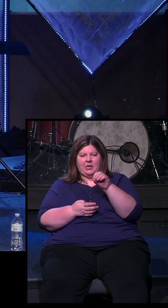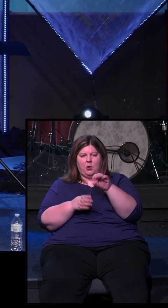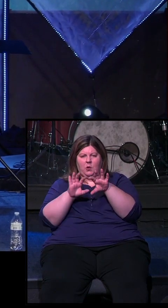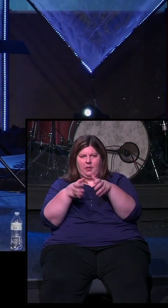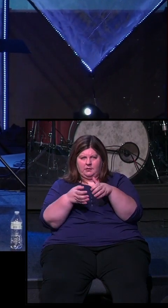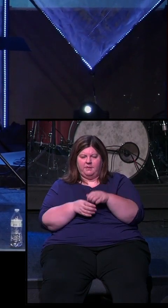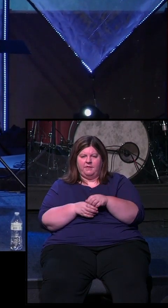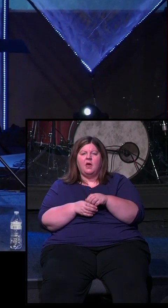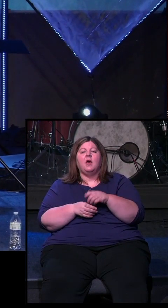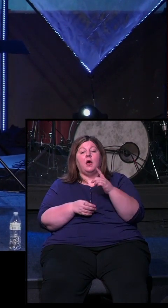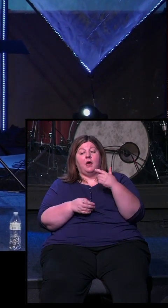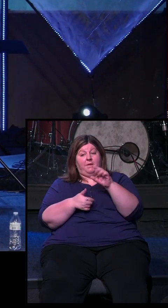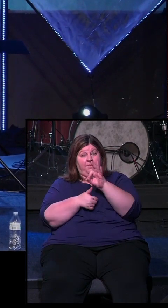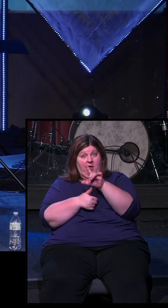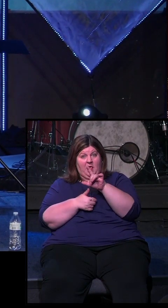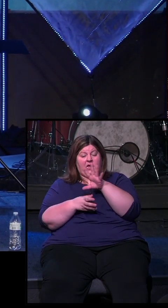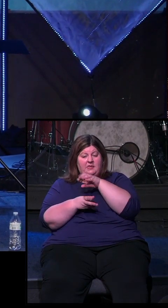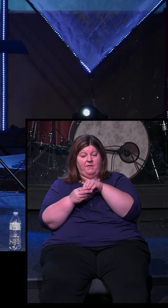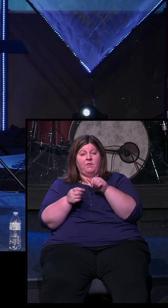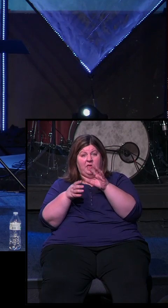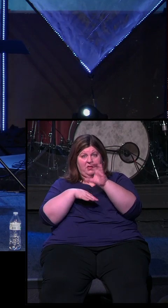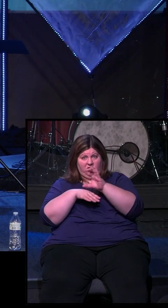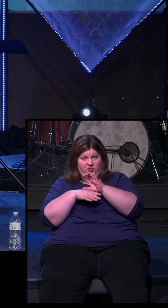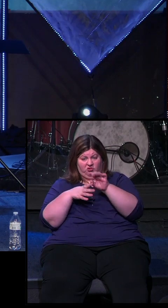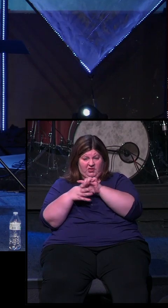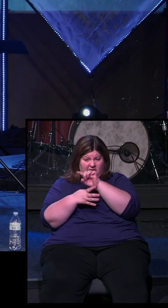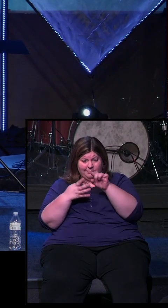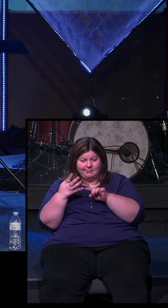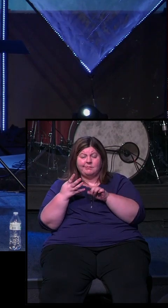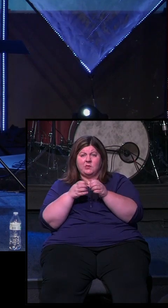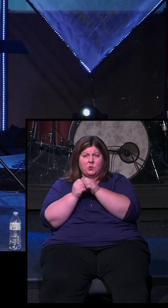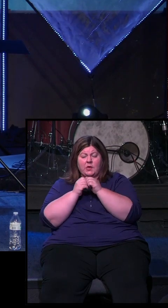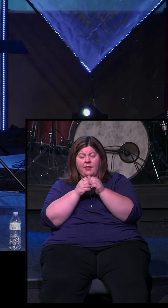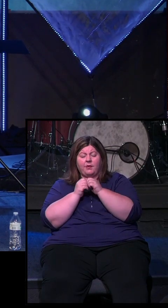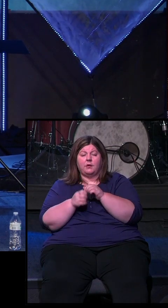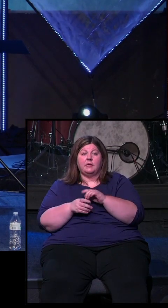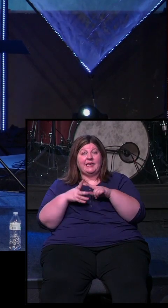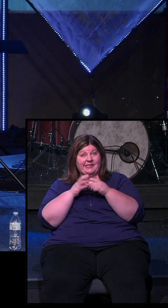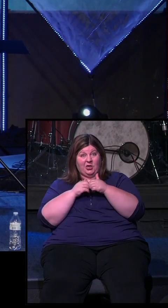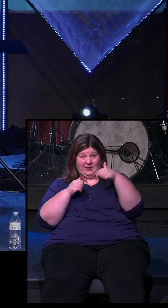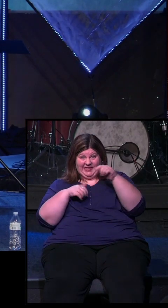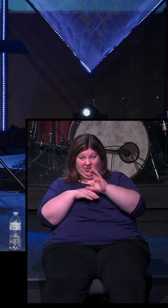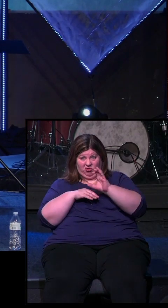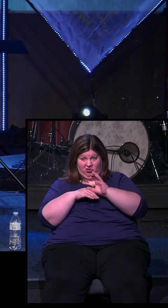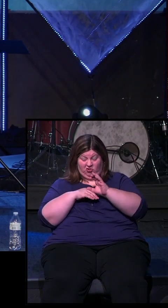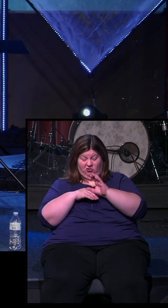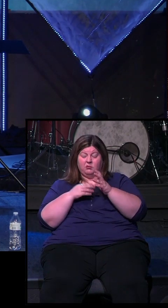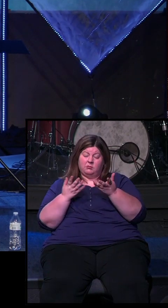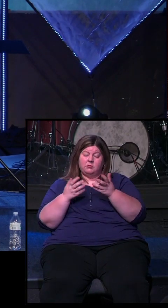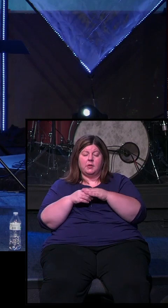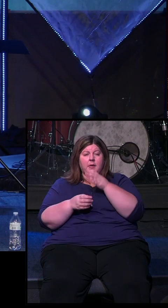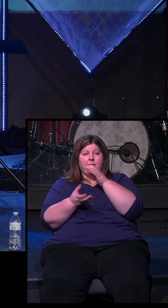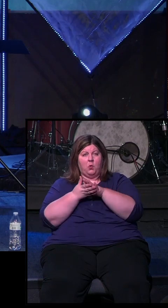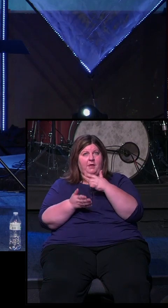network of churches in the greater Grand Rapids area going after the name of Jesus together. And in fact, it all started with Frontline. And so for my wife